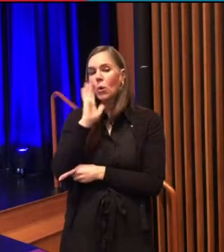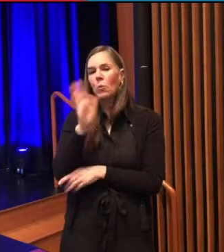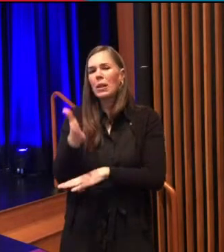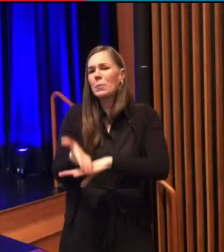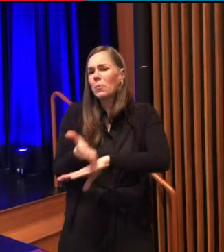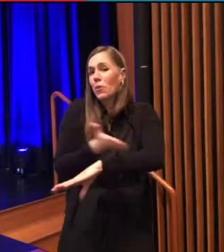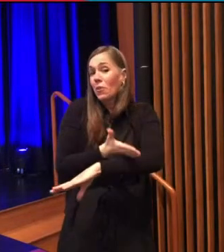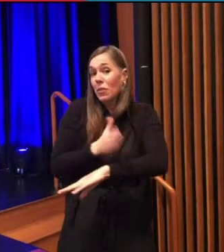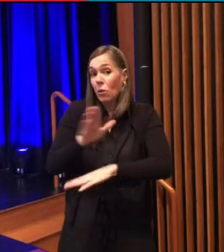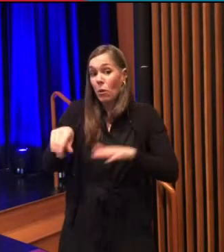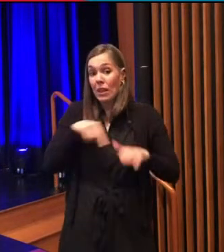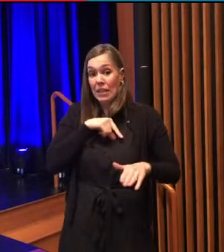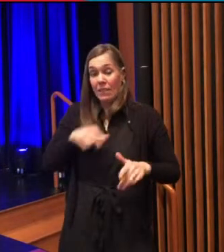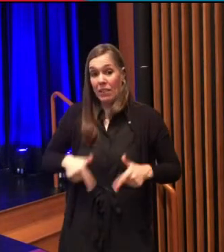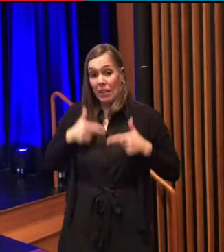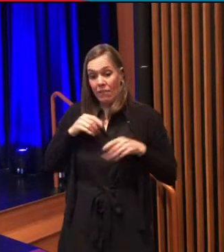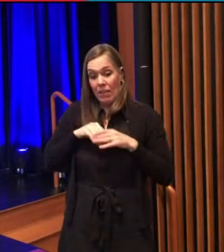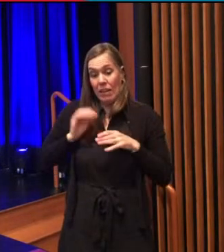neighborhoods